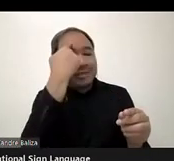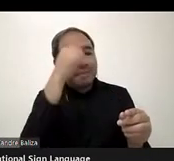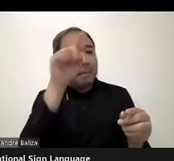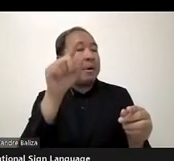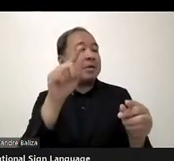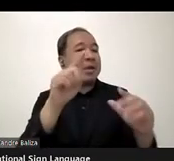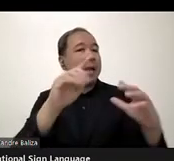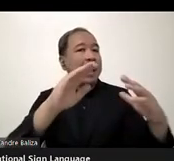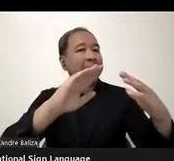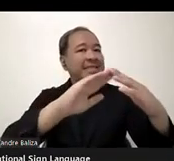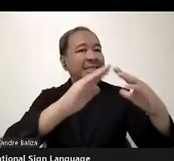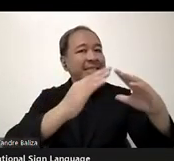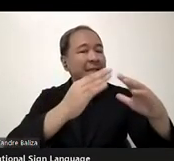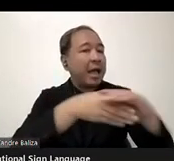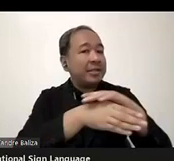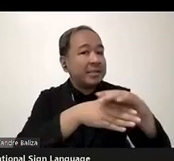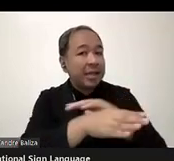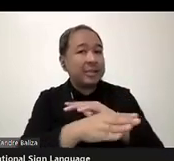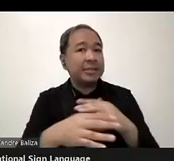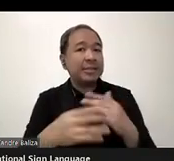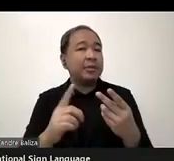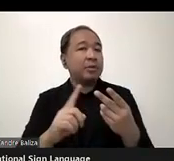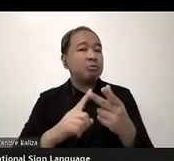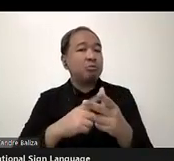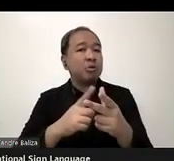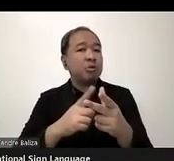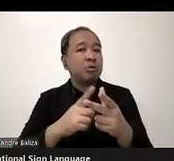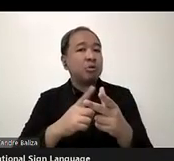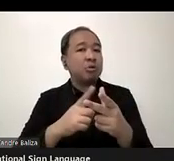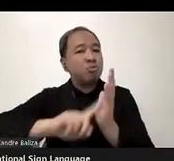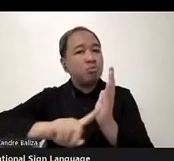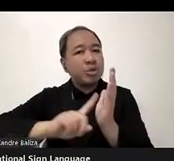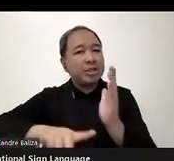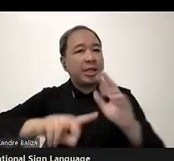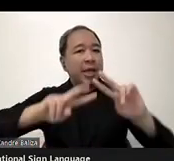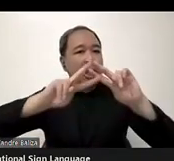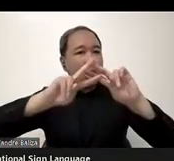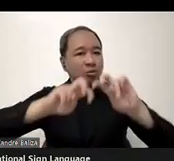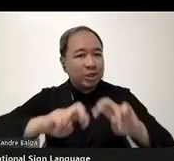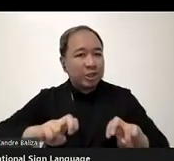the best ways for teaching people with disabilities how to be safe online,